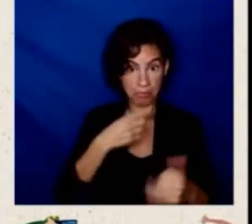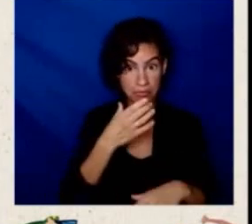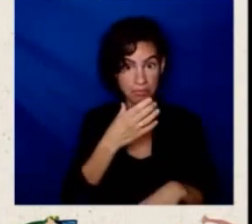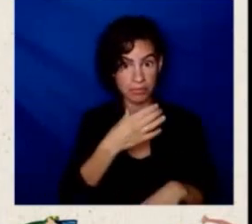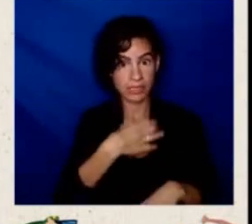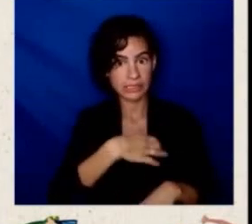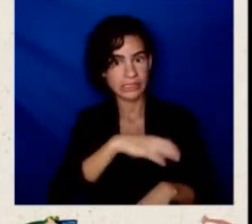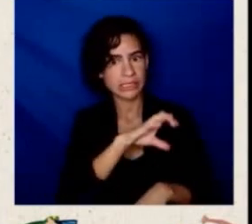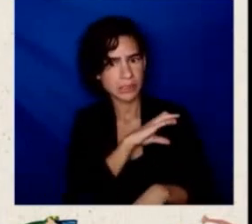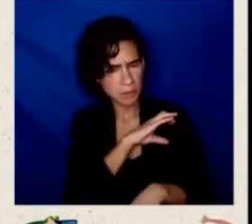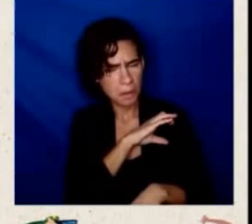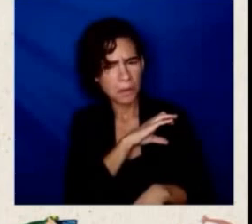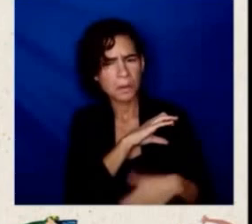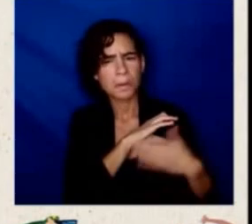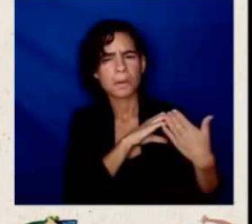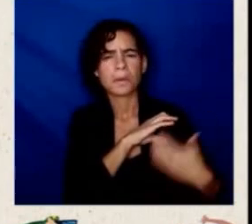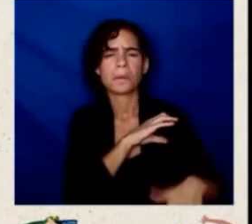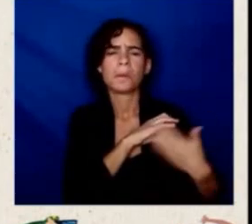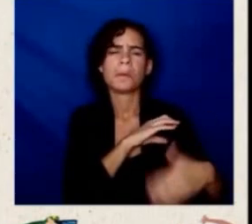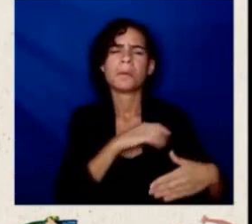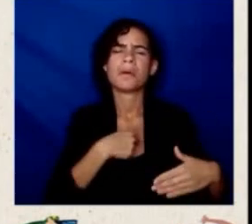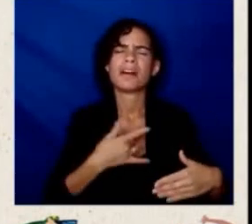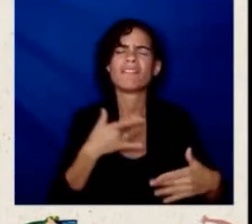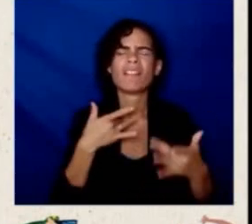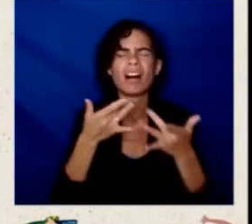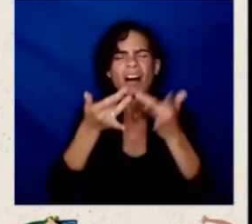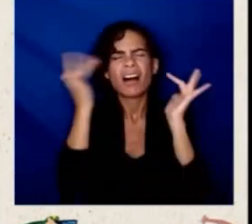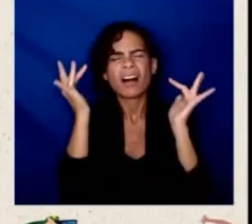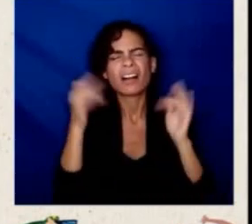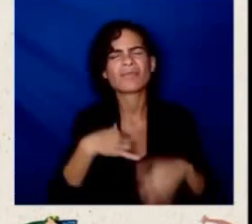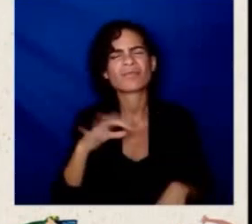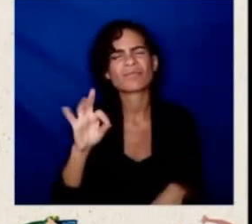security for my family and has given me the right to vote.